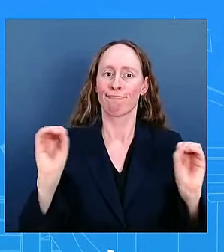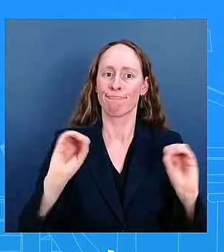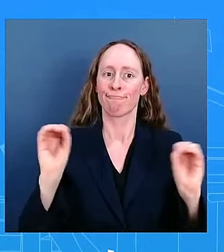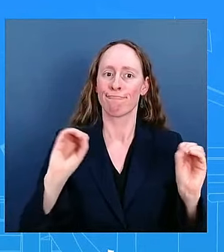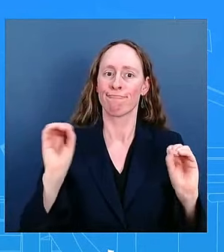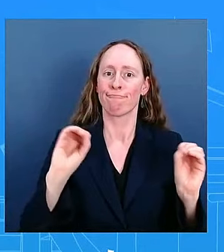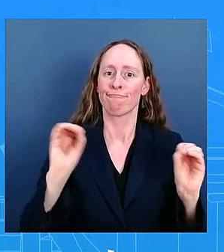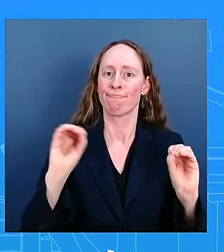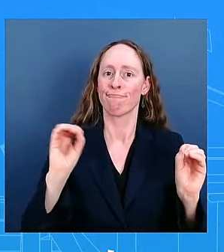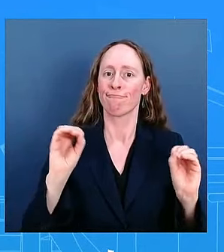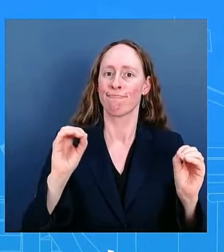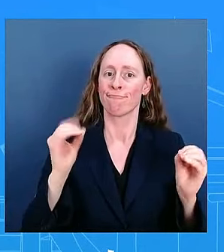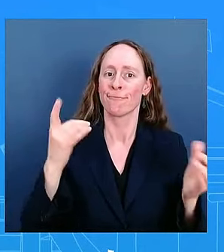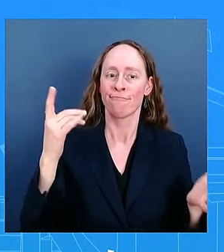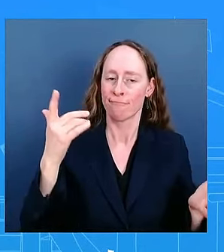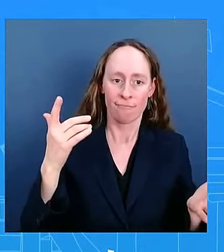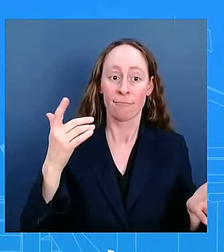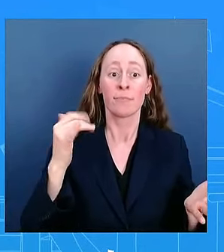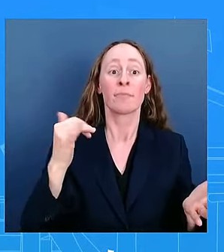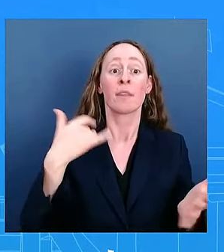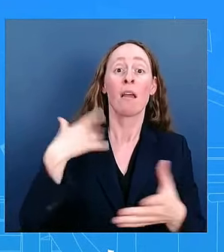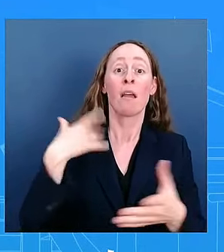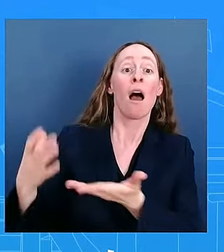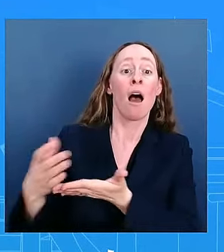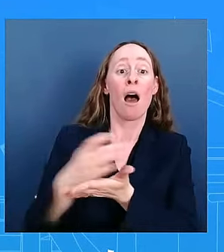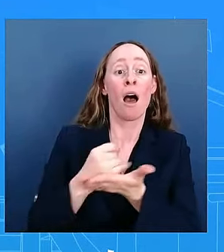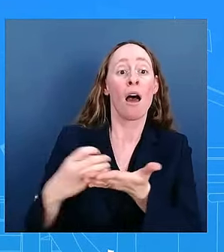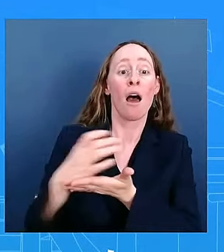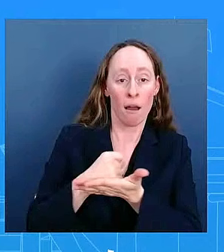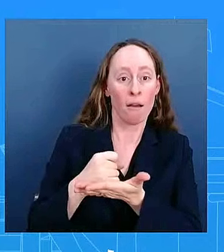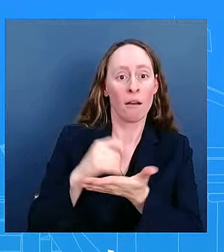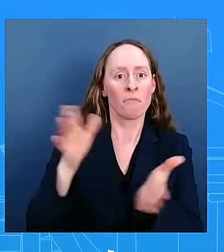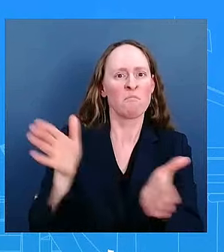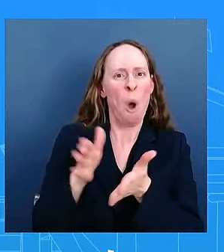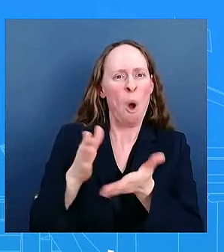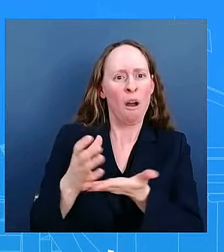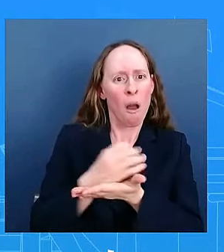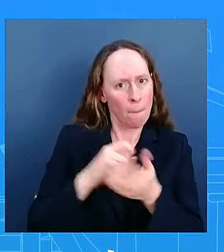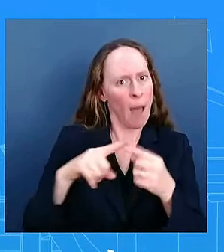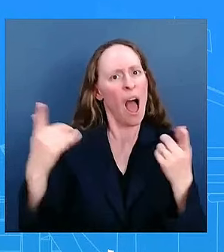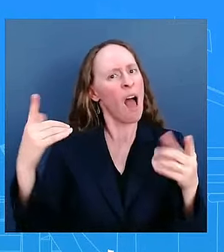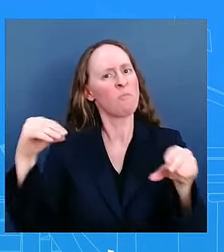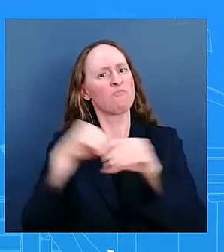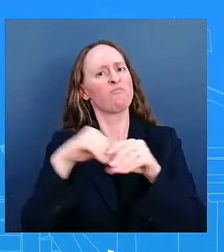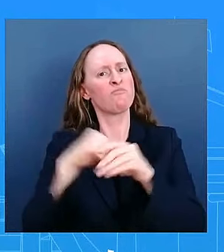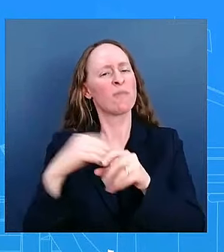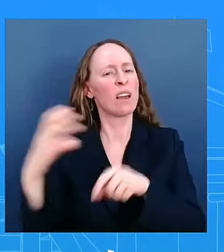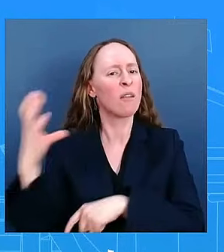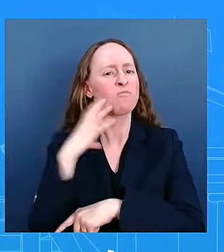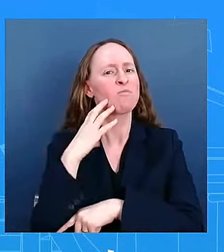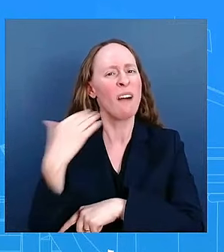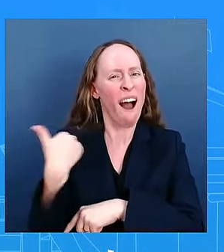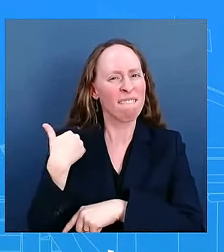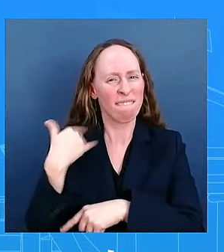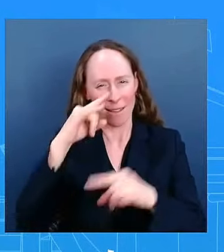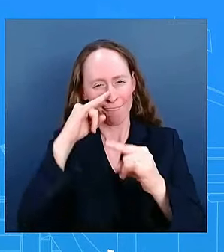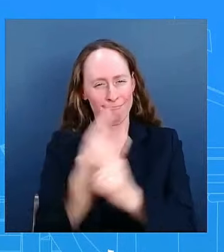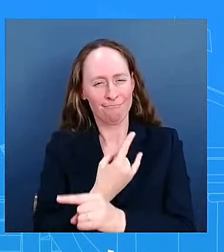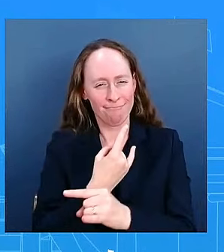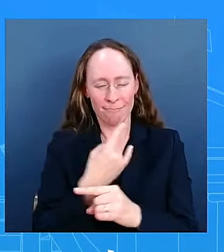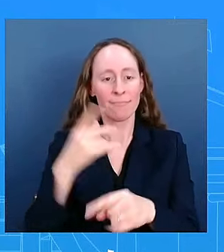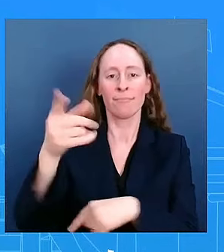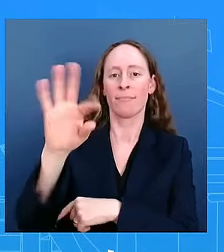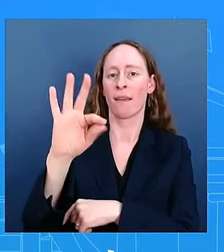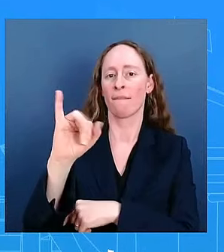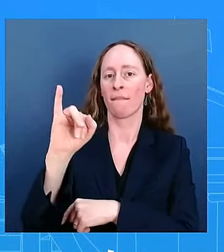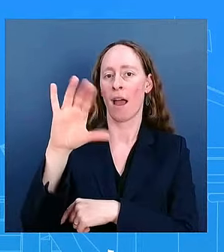people having more savings than they'd ever had before their fico their credit rates their credit scores were going up because their savings were so uniquely